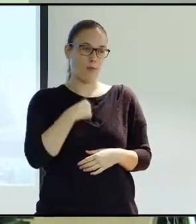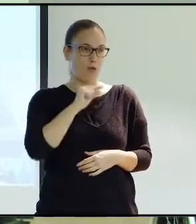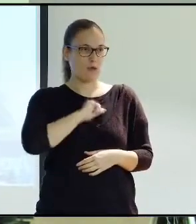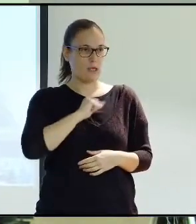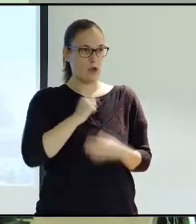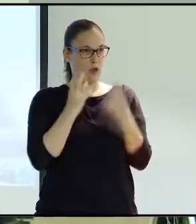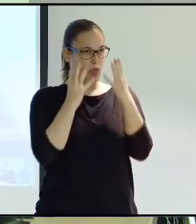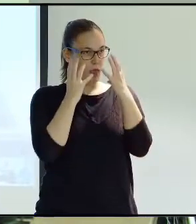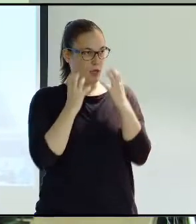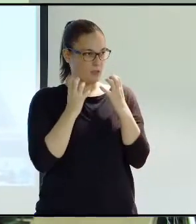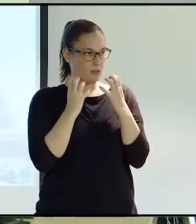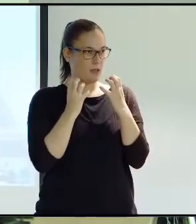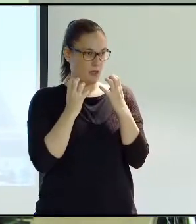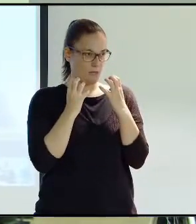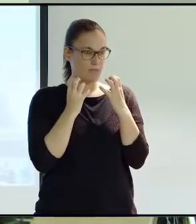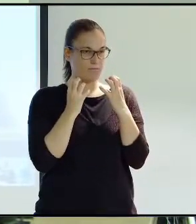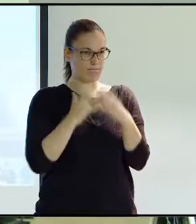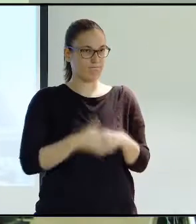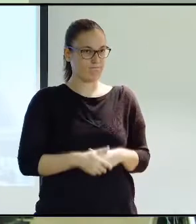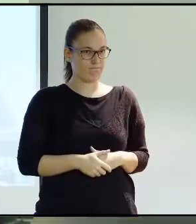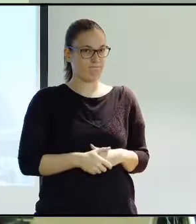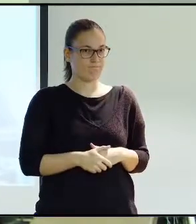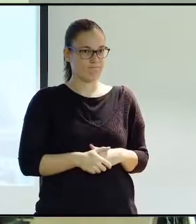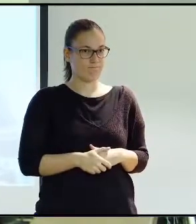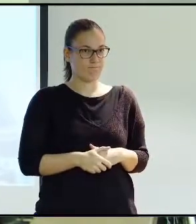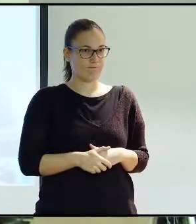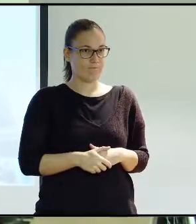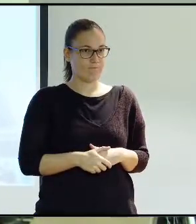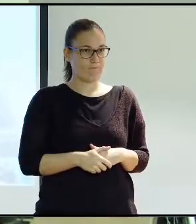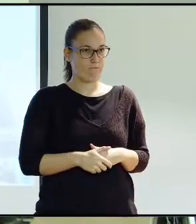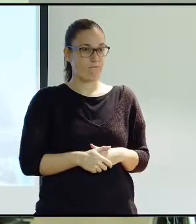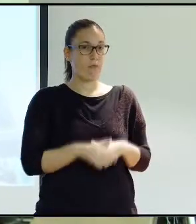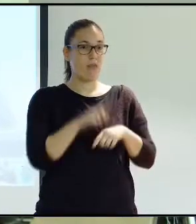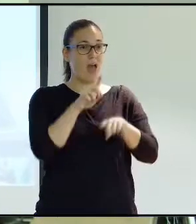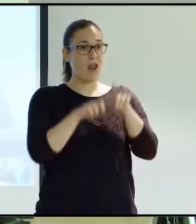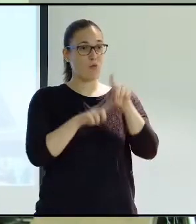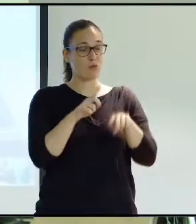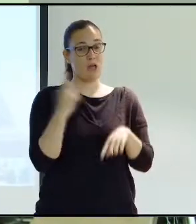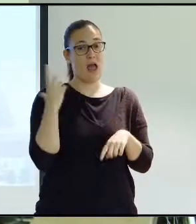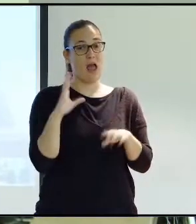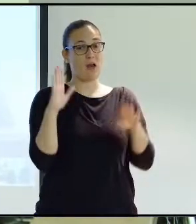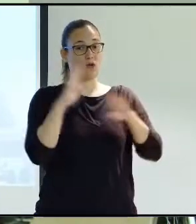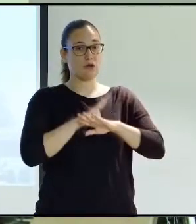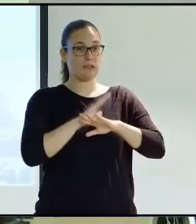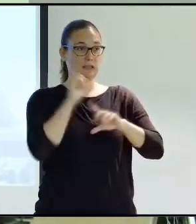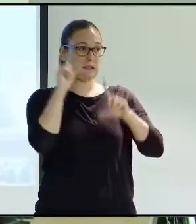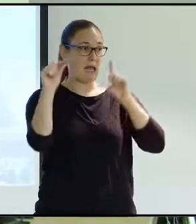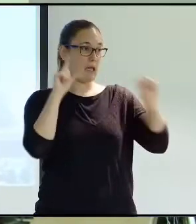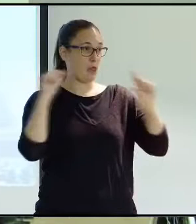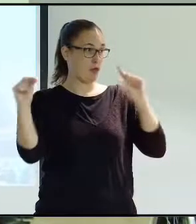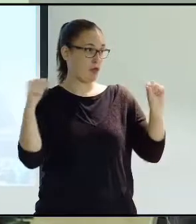And I'm sad because